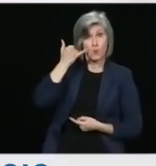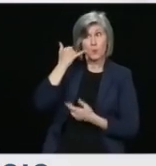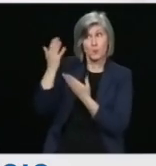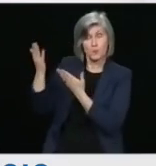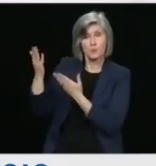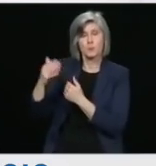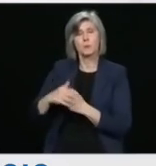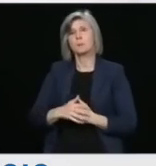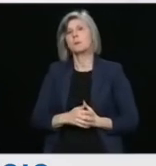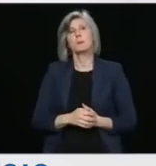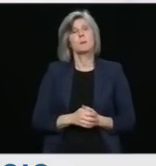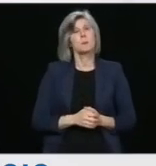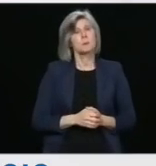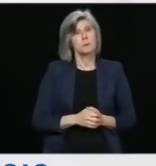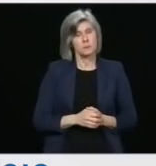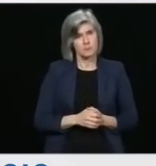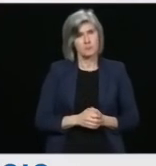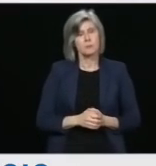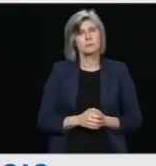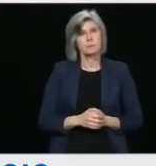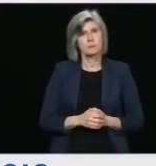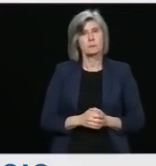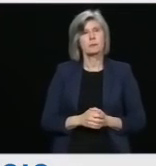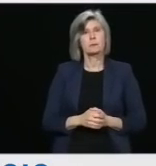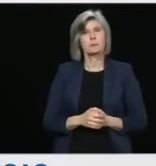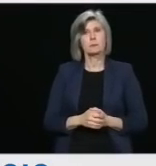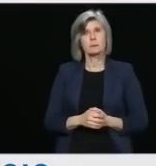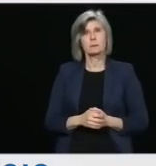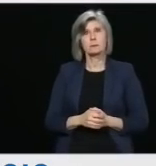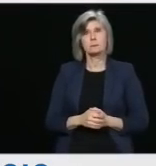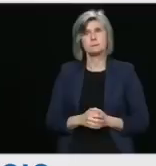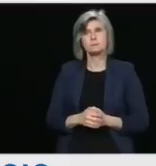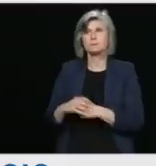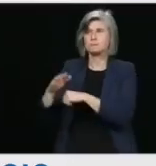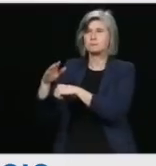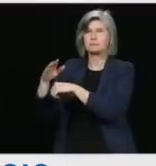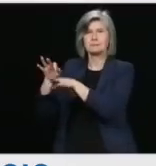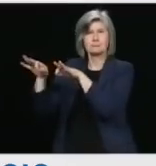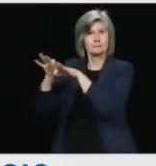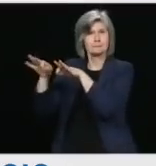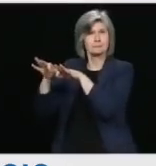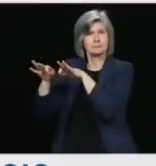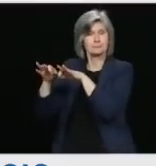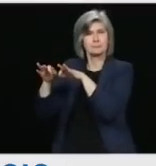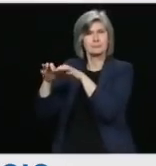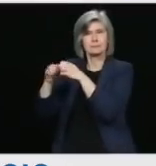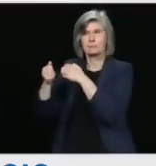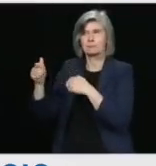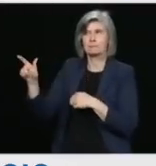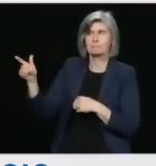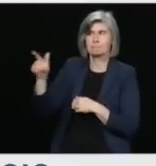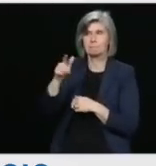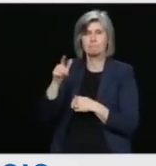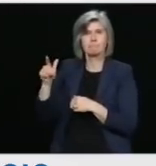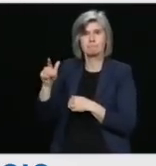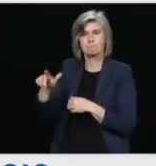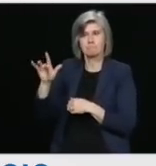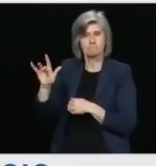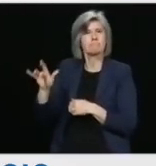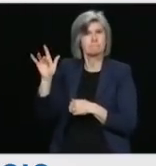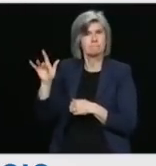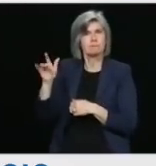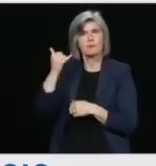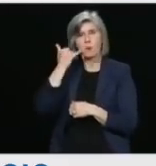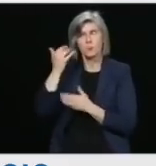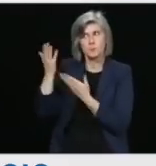Thank you. Merci. Please press star 1 at this time. you have a question, please appuyez sur Etoile 1 maintenant pour poser une question.